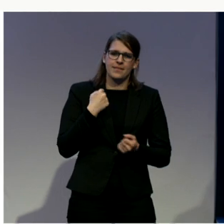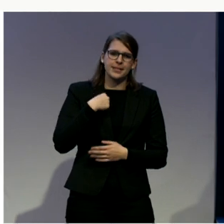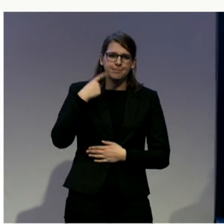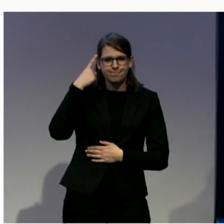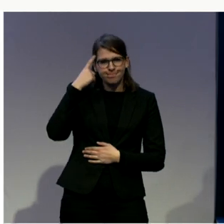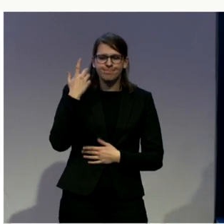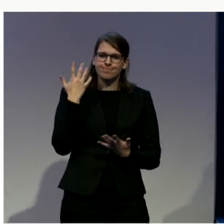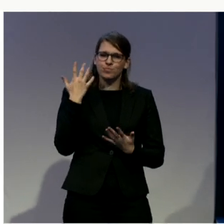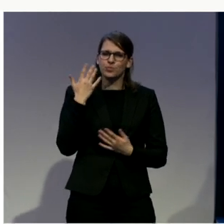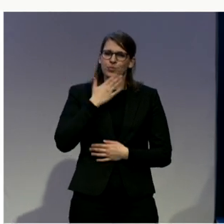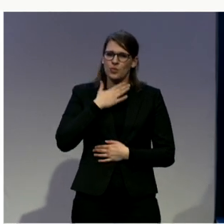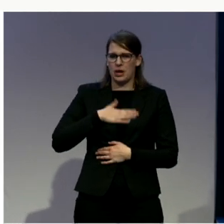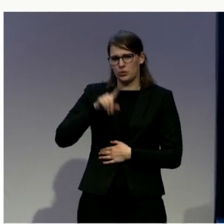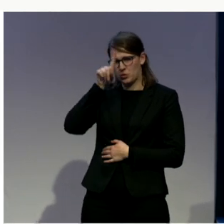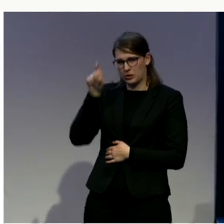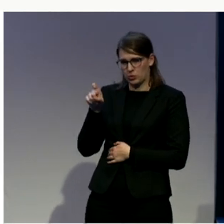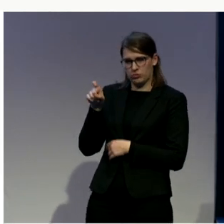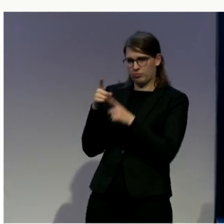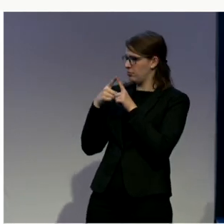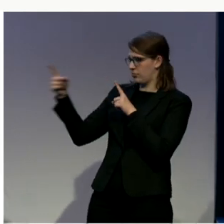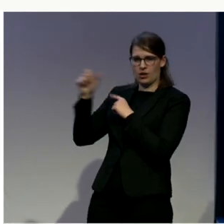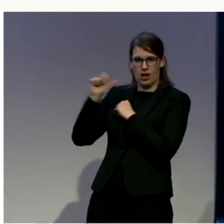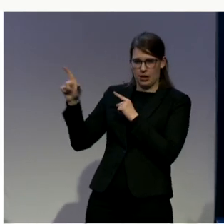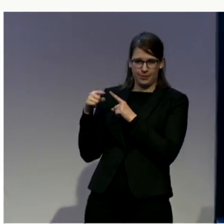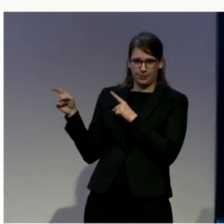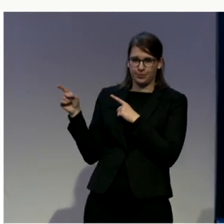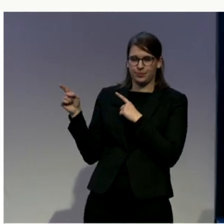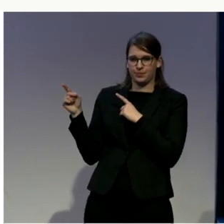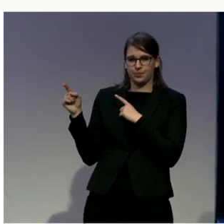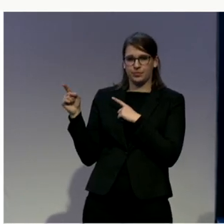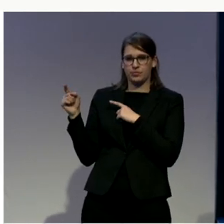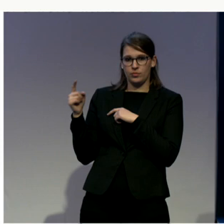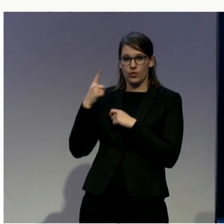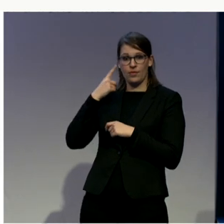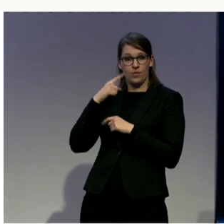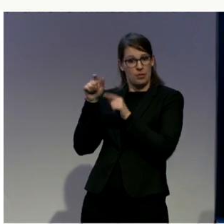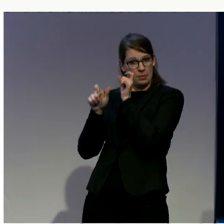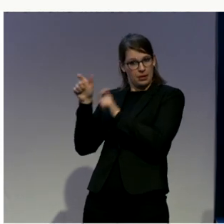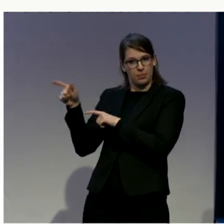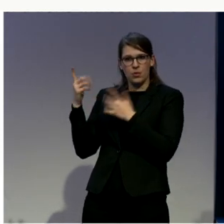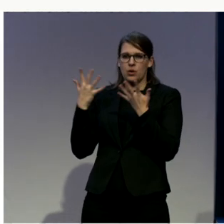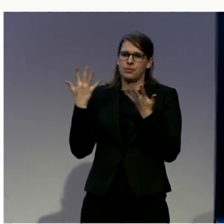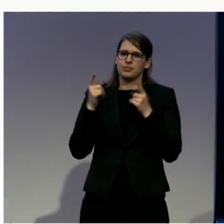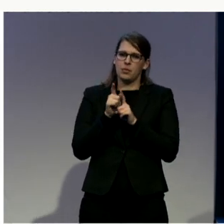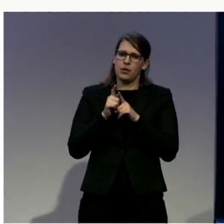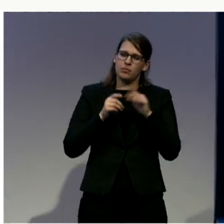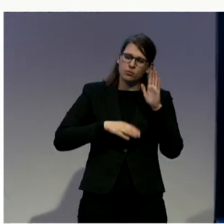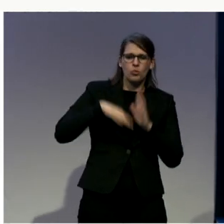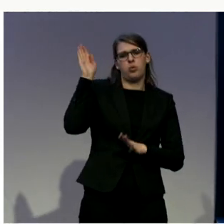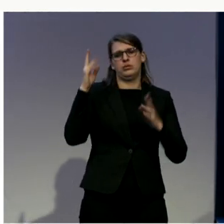what is the single most important issue you think around this issue you're facing in your country?